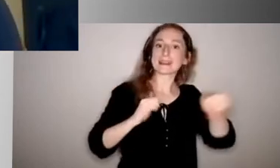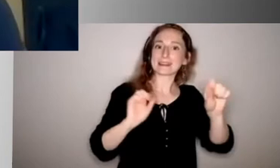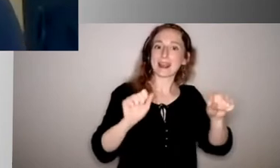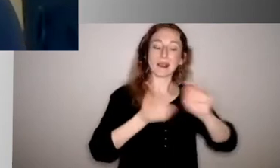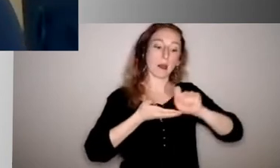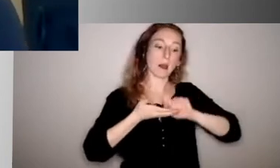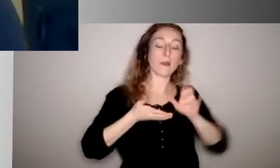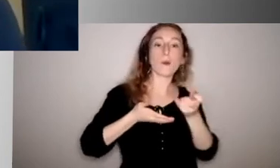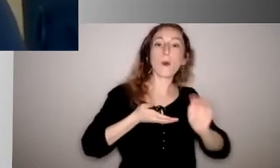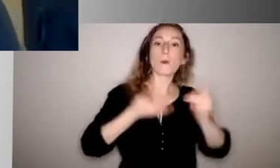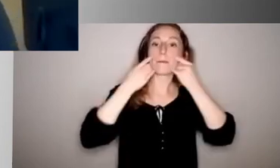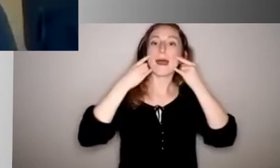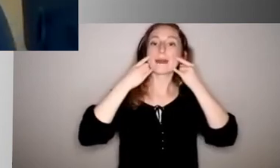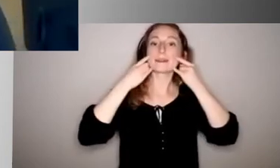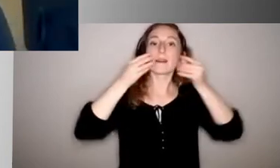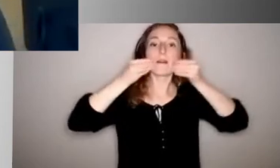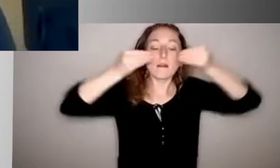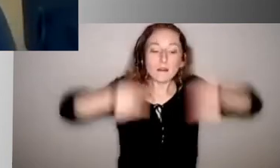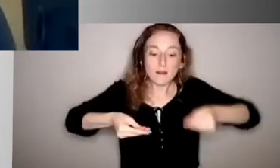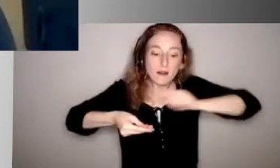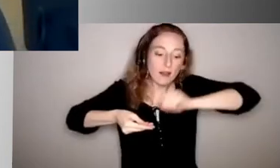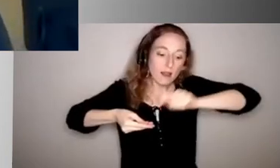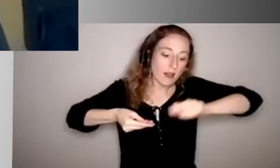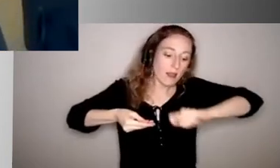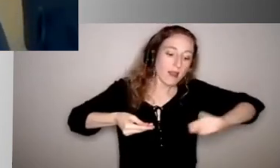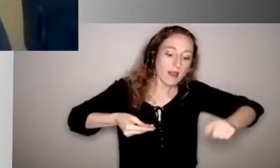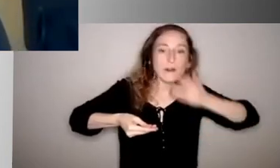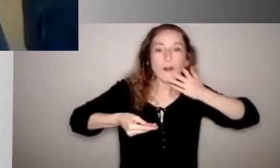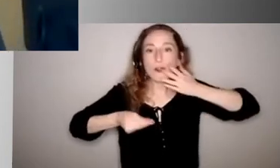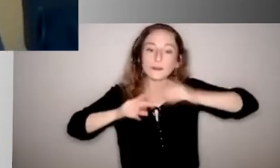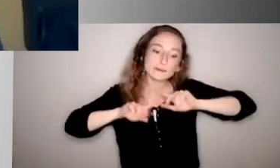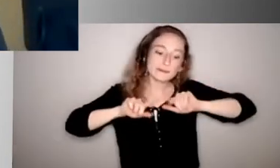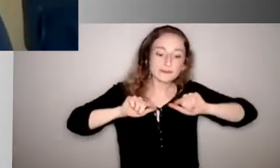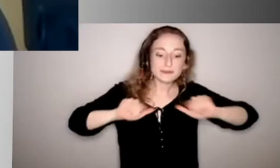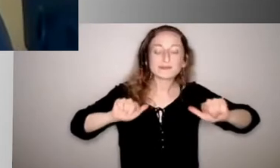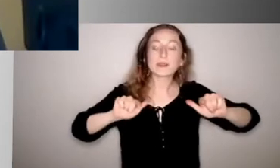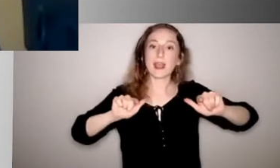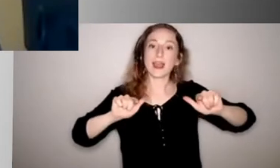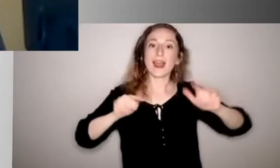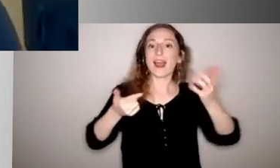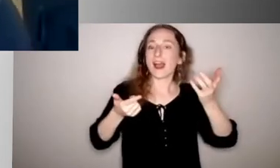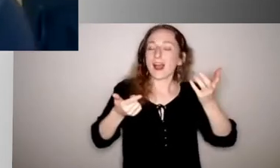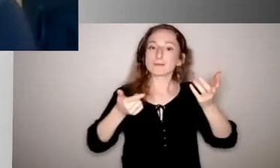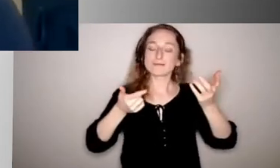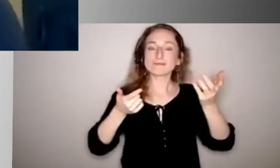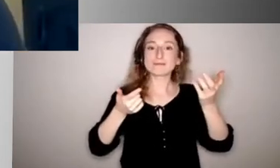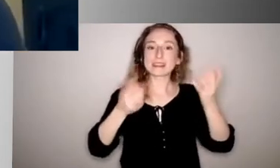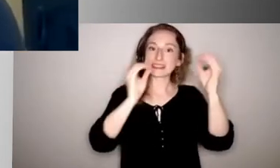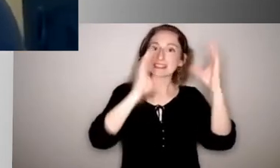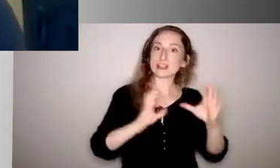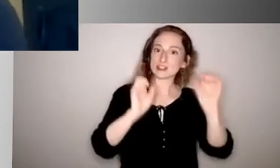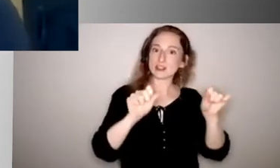is we have a coloring page and the kids can decorate it. And then the teacher can create like a bulletin board or a space where those